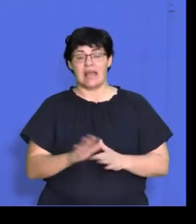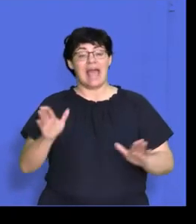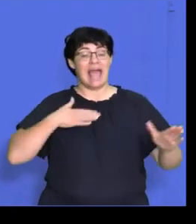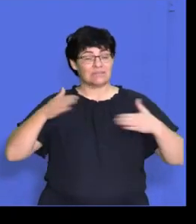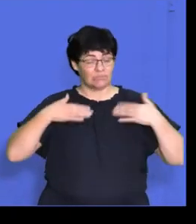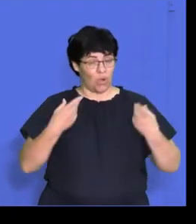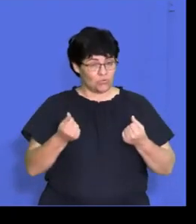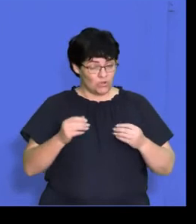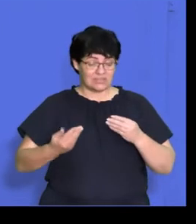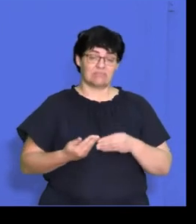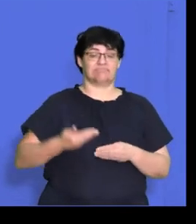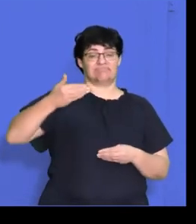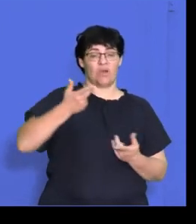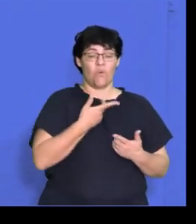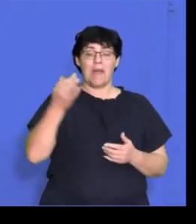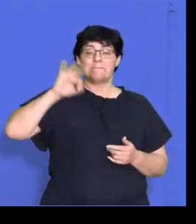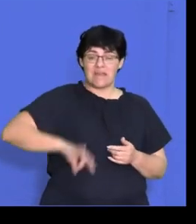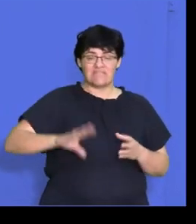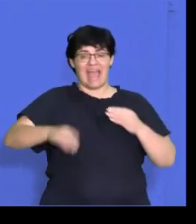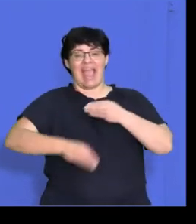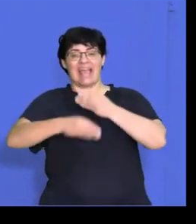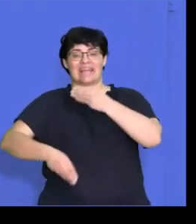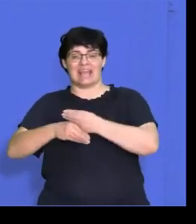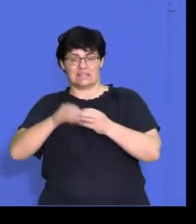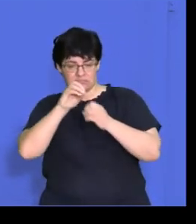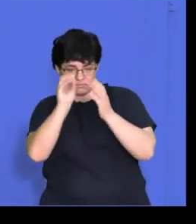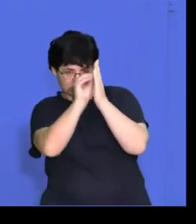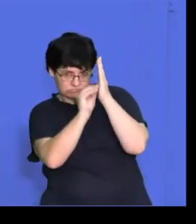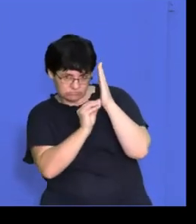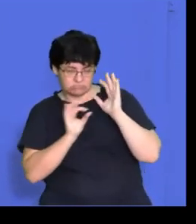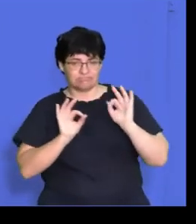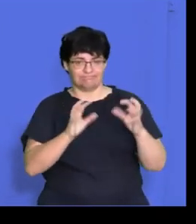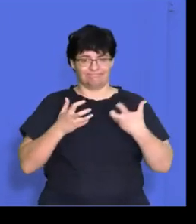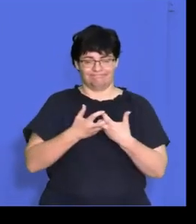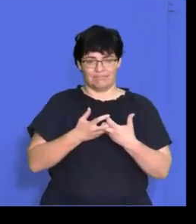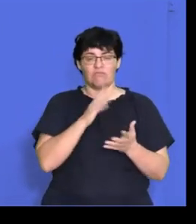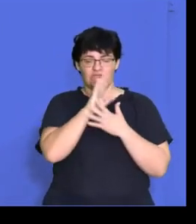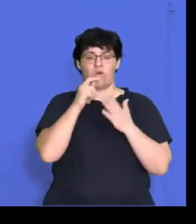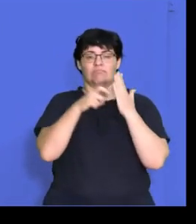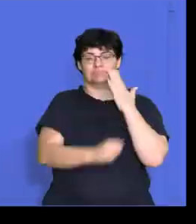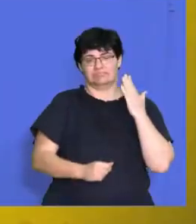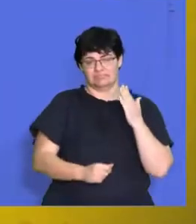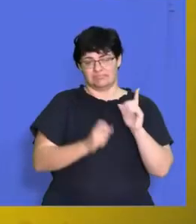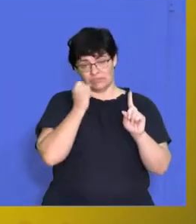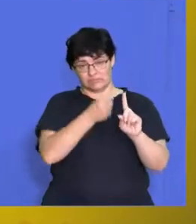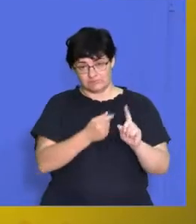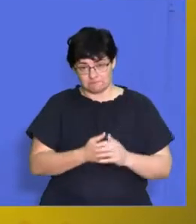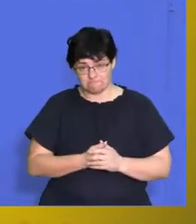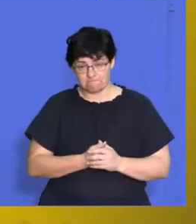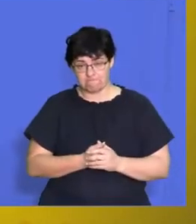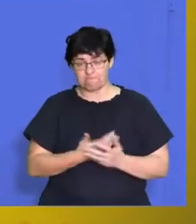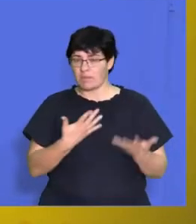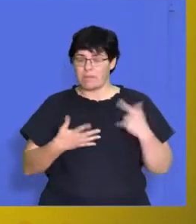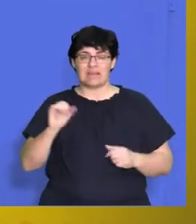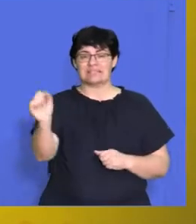Administrative costs increase as benefits need to be correctly recorded for tax purposes. So I might need